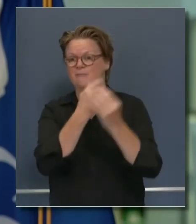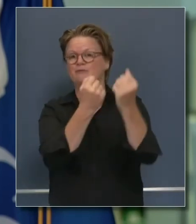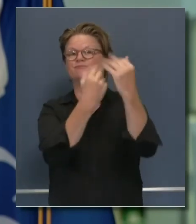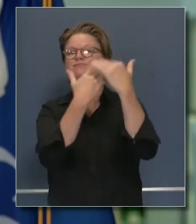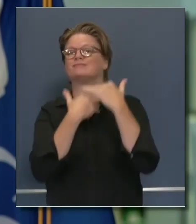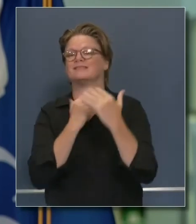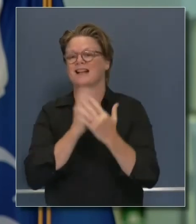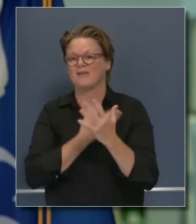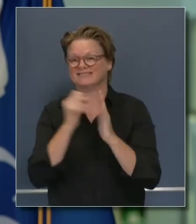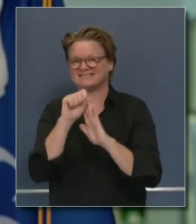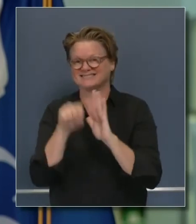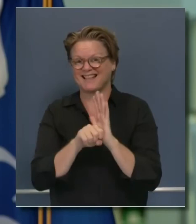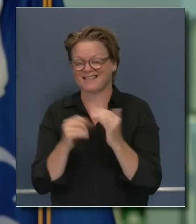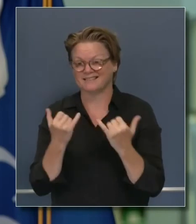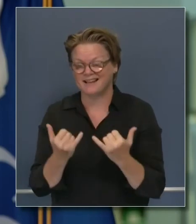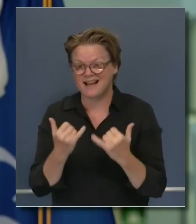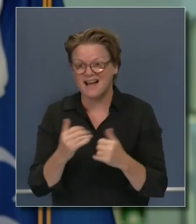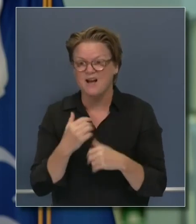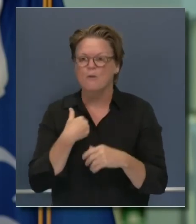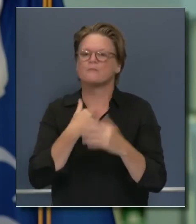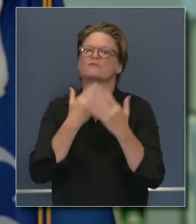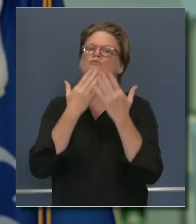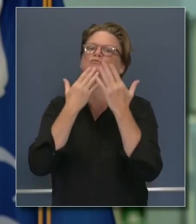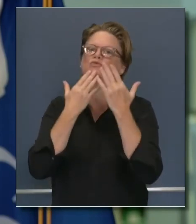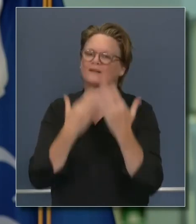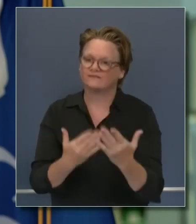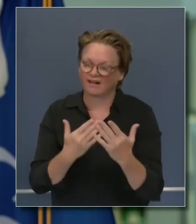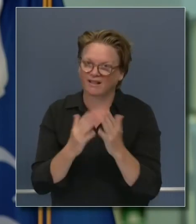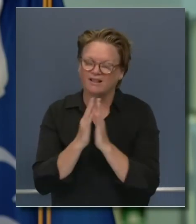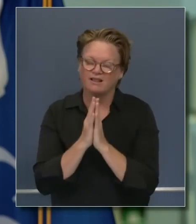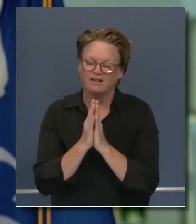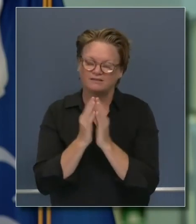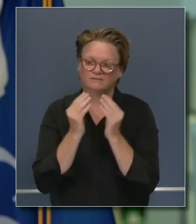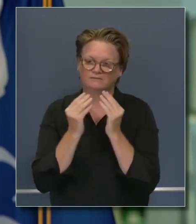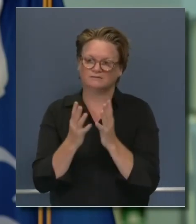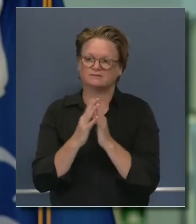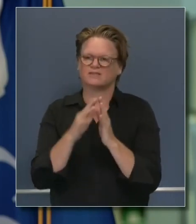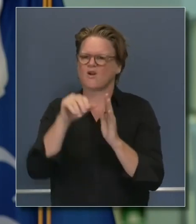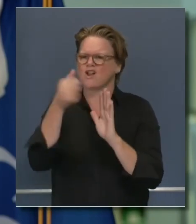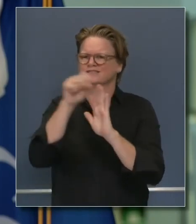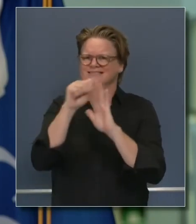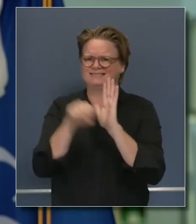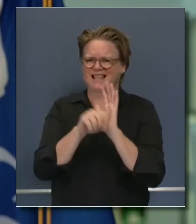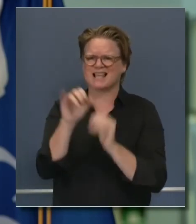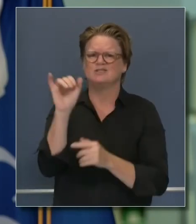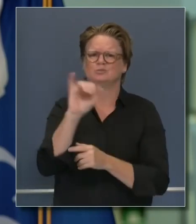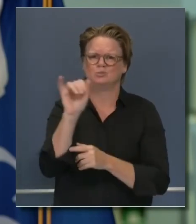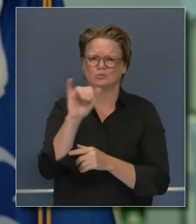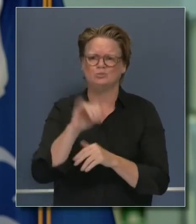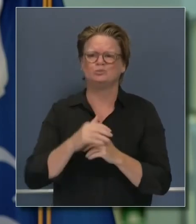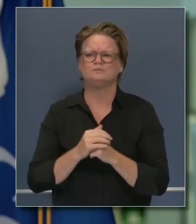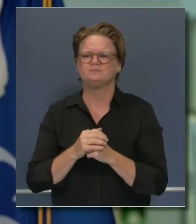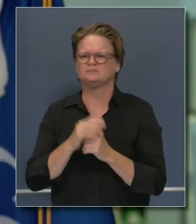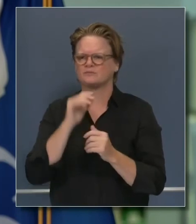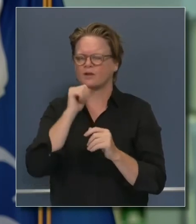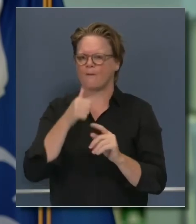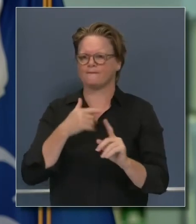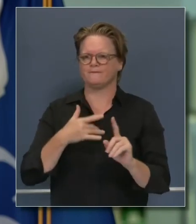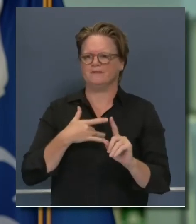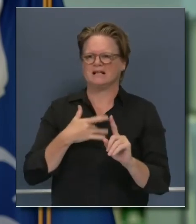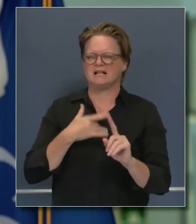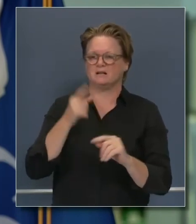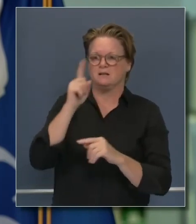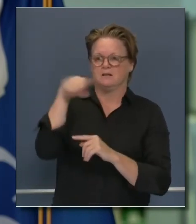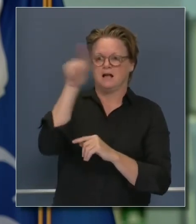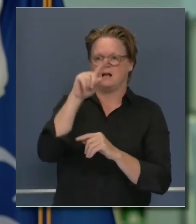Texas in particular. All the other states that have provided assets, we don't think will have any direct impact from the hurricane. So,